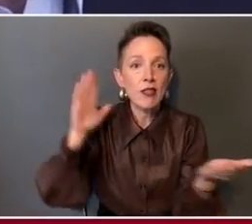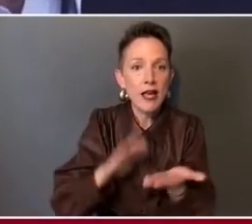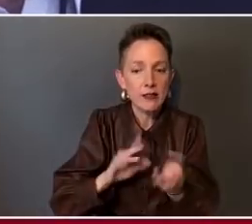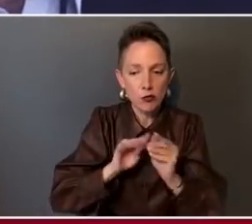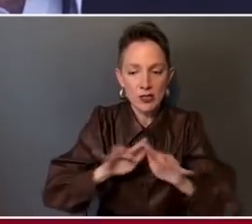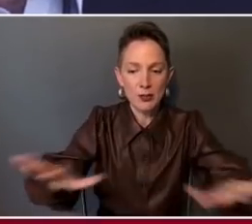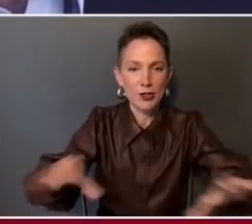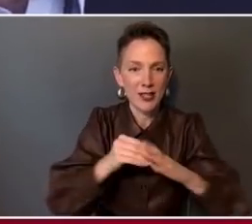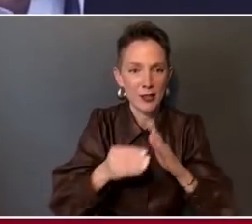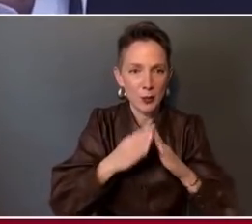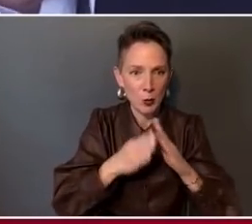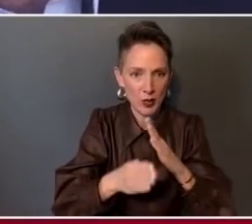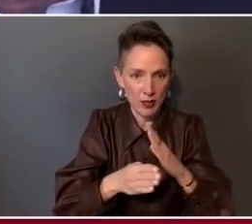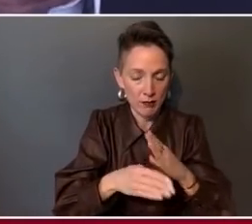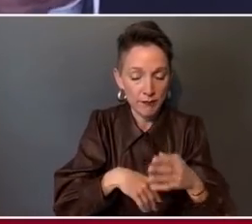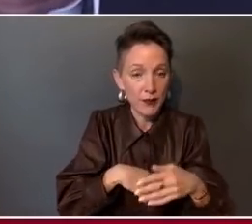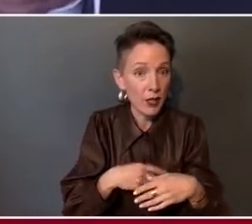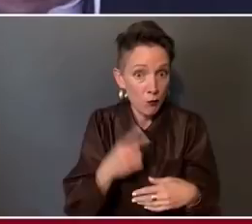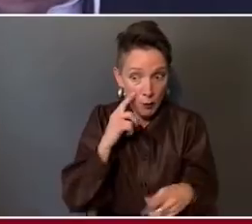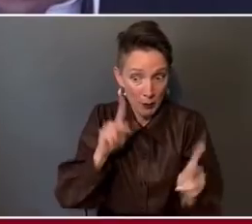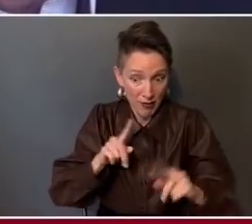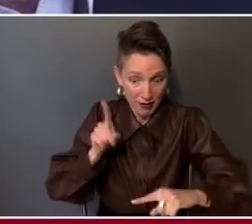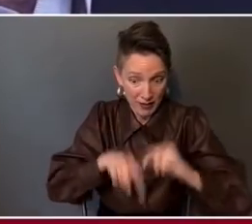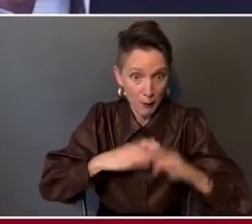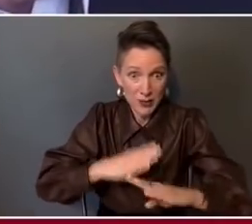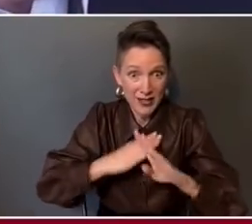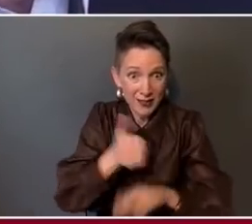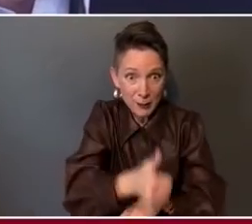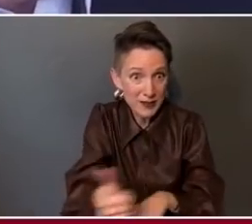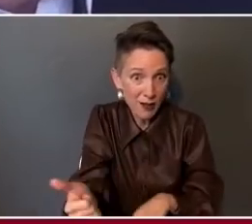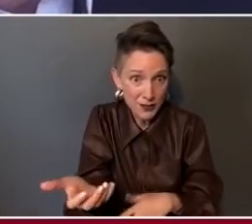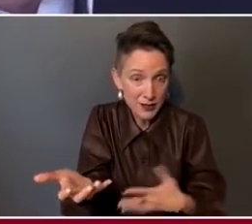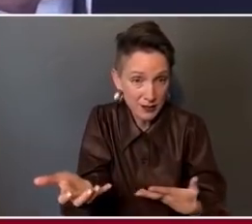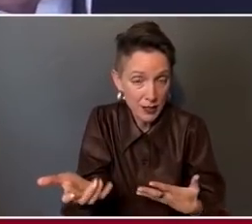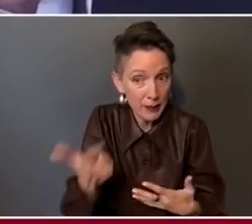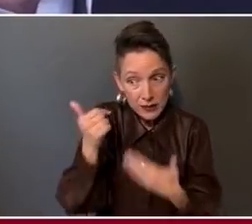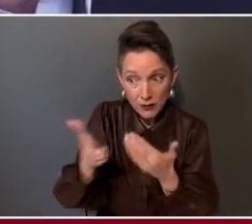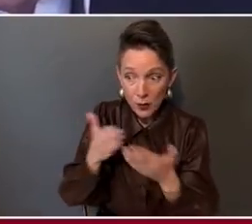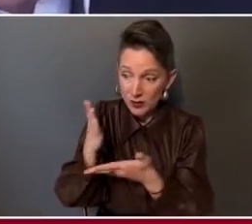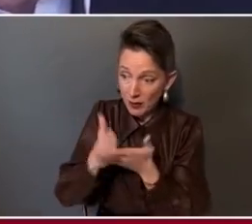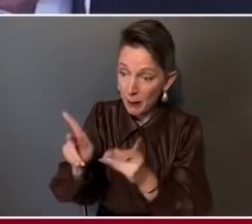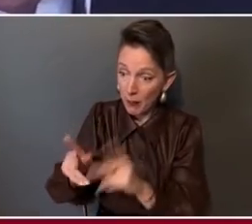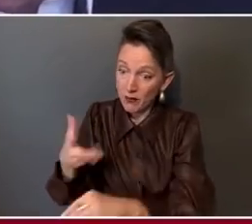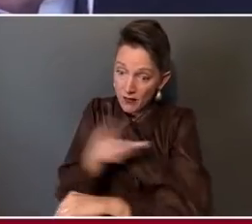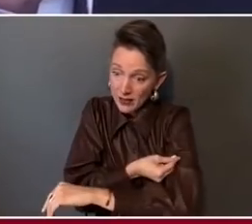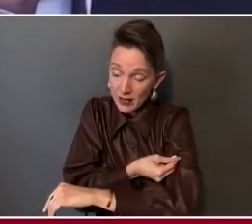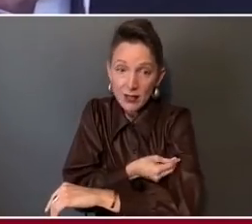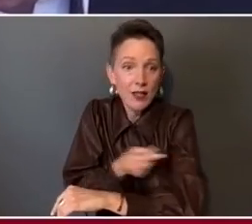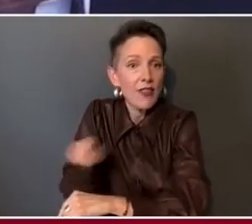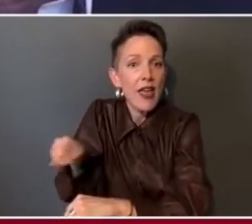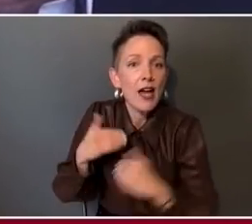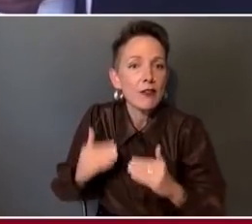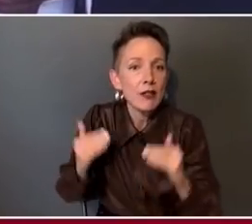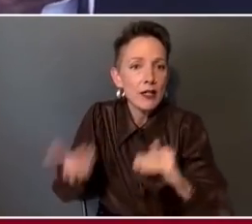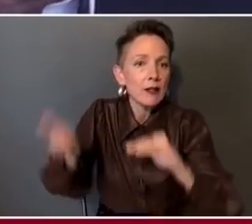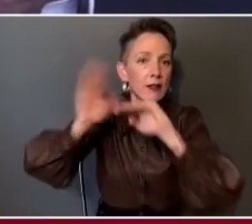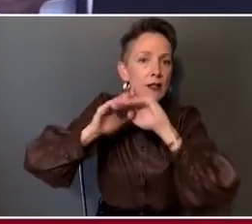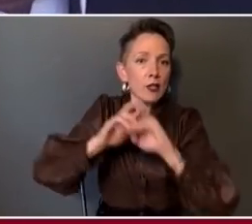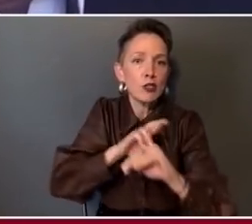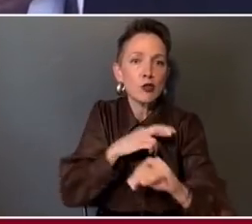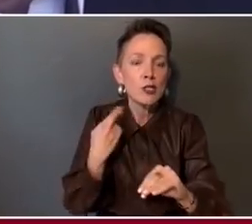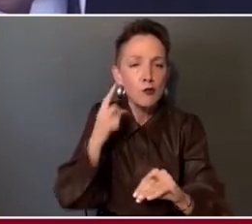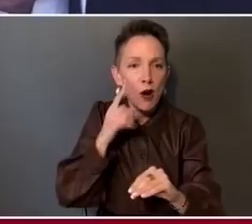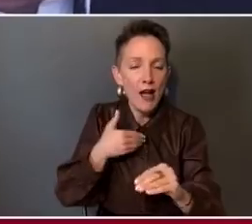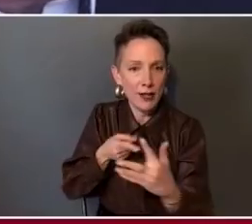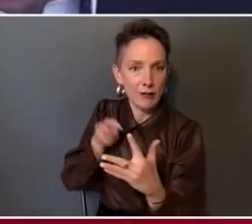particularly for those who can't protect themselves because despite being vaccinated, they still have an increased risk of having a breakthrough